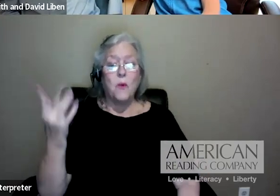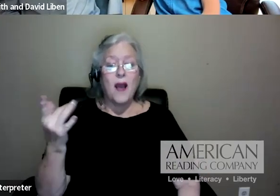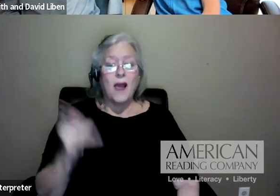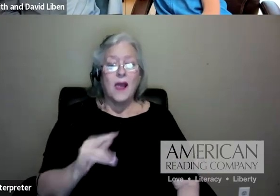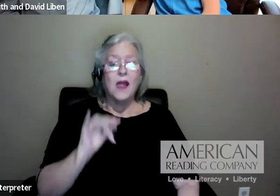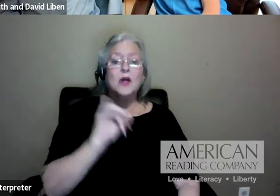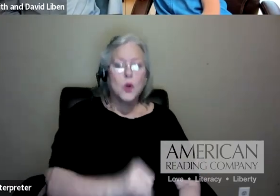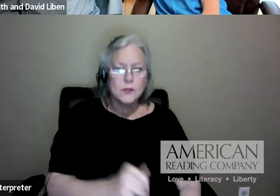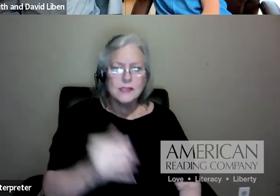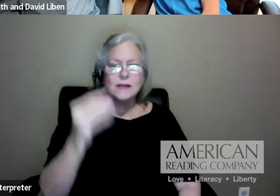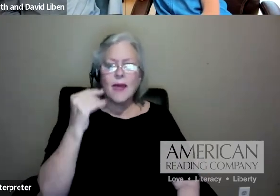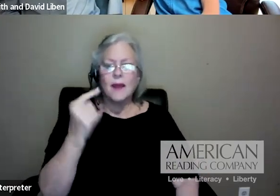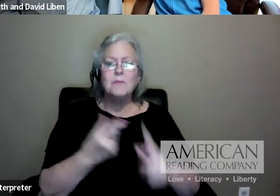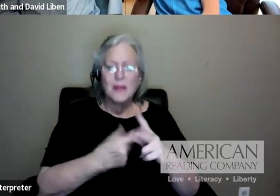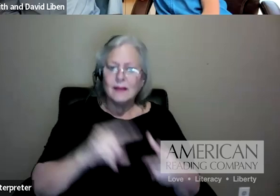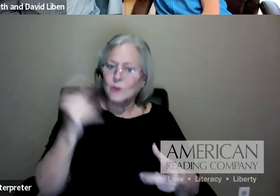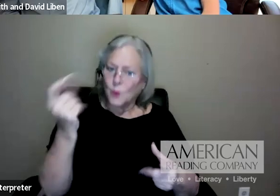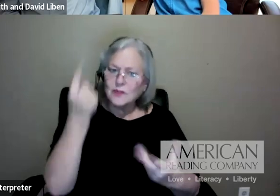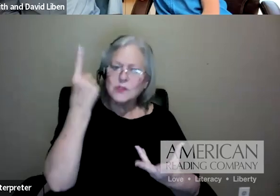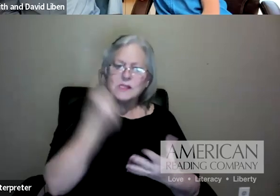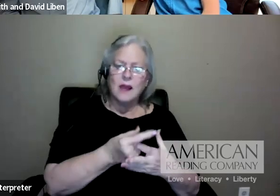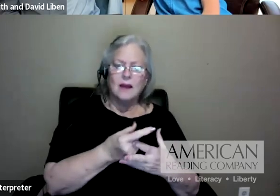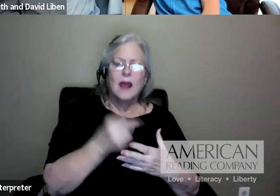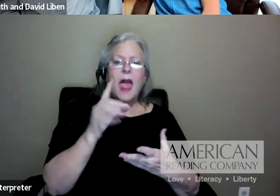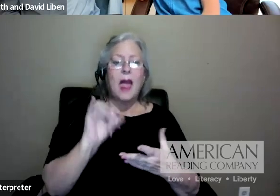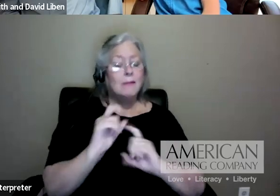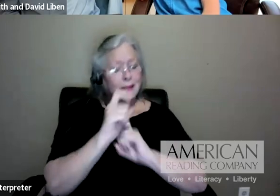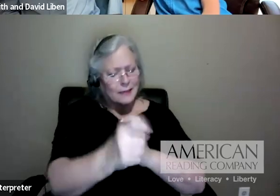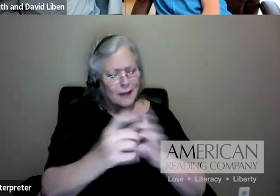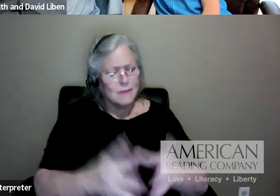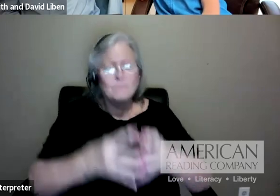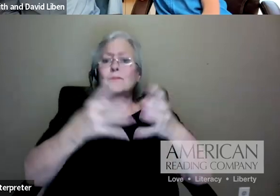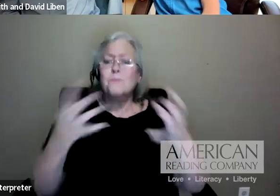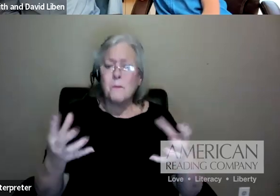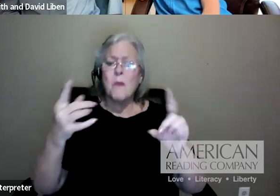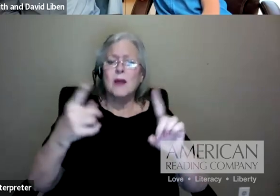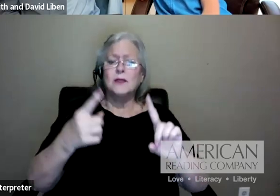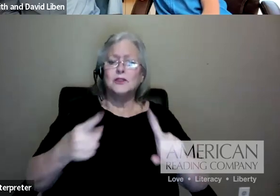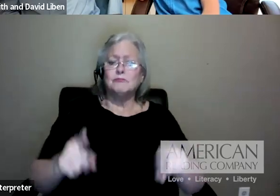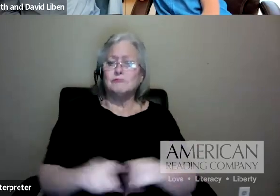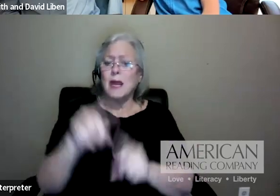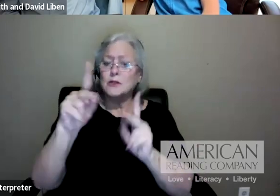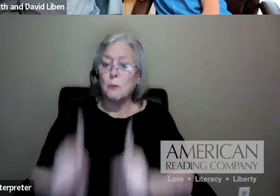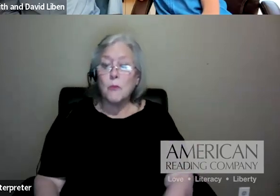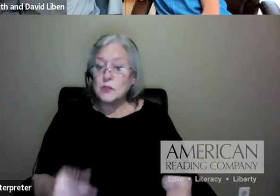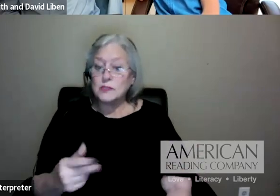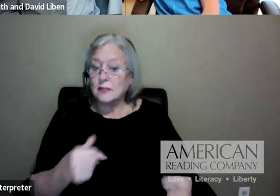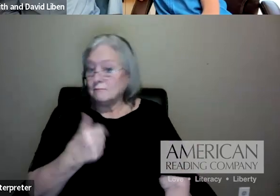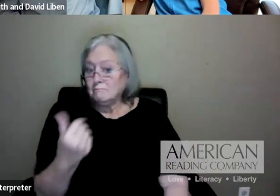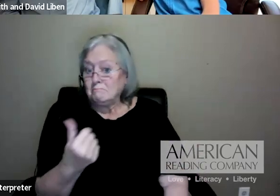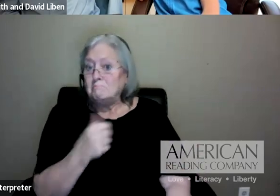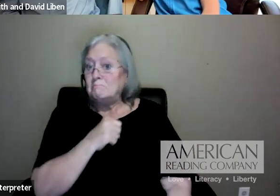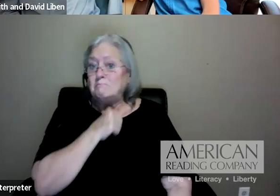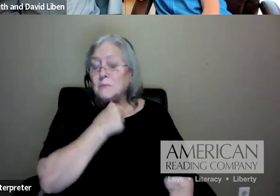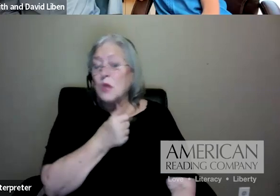contribute just as much as someone who maybe got it really fast or, or didn't need quite as much as quite as much support. point is